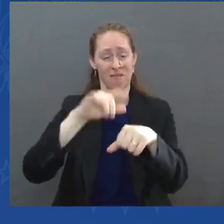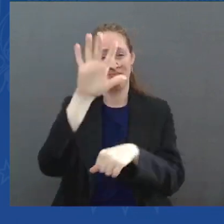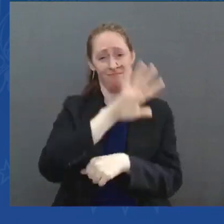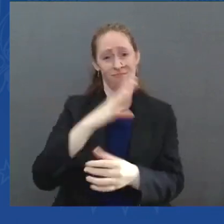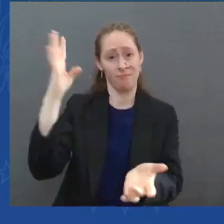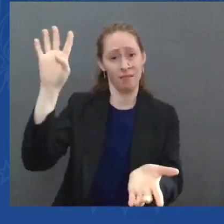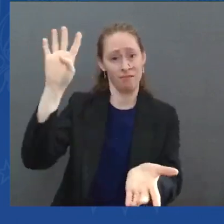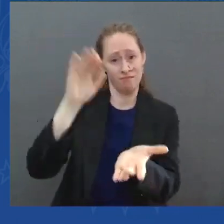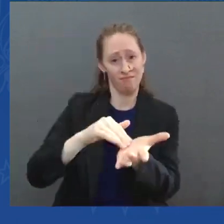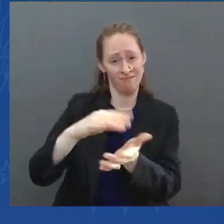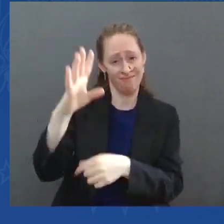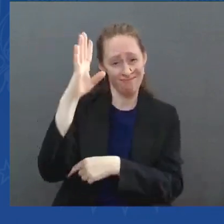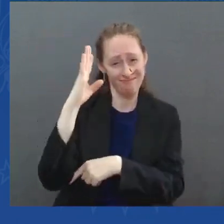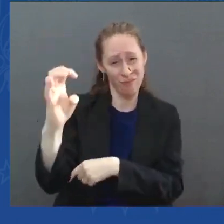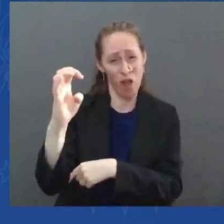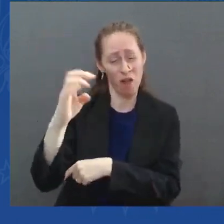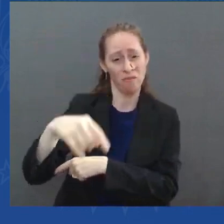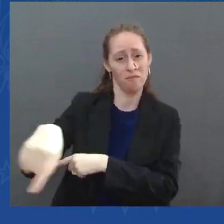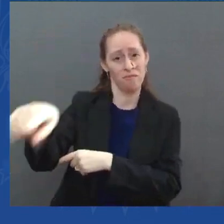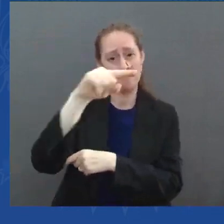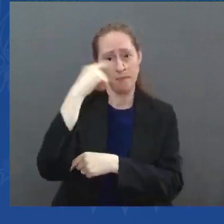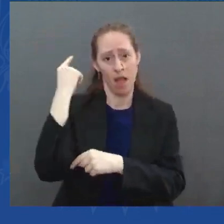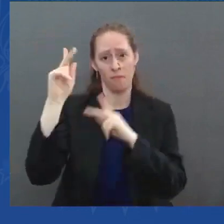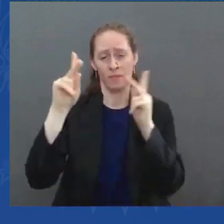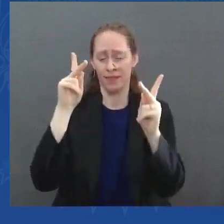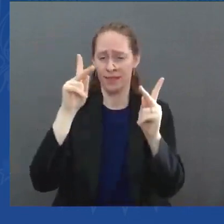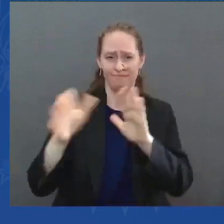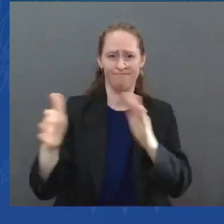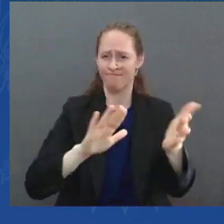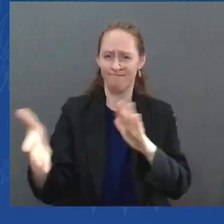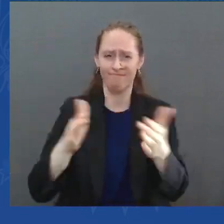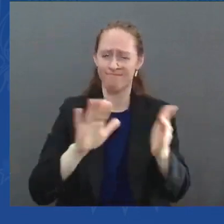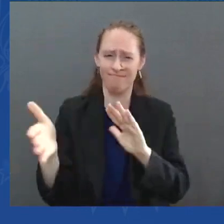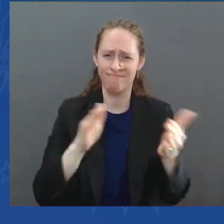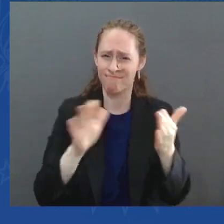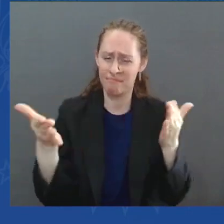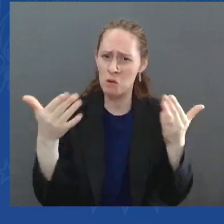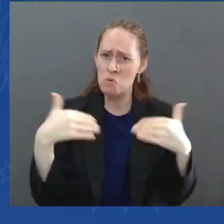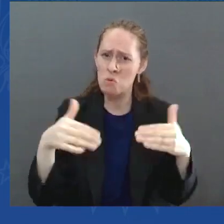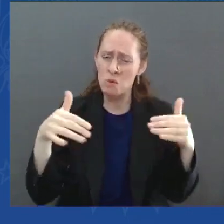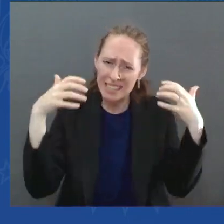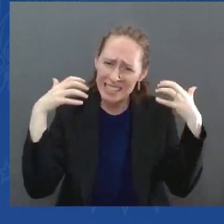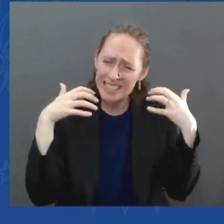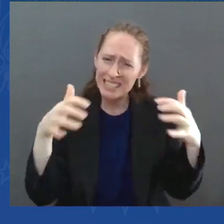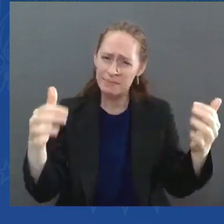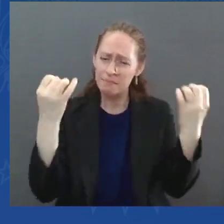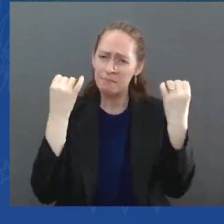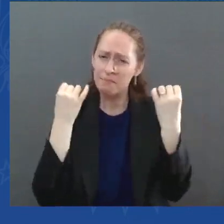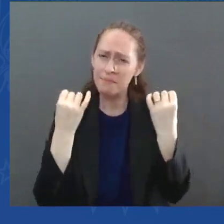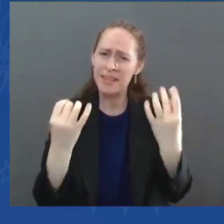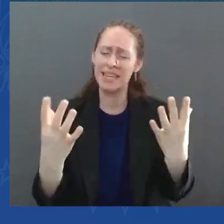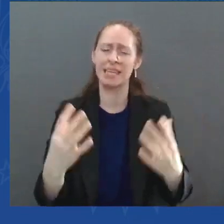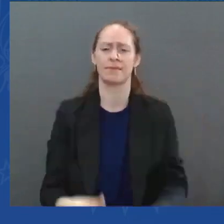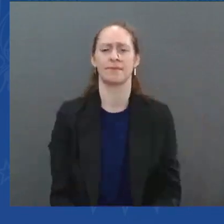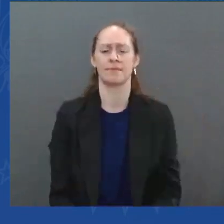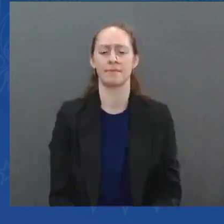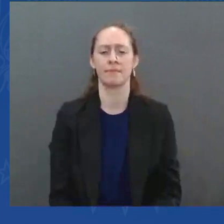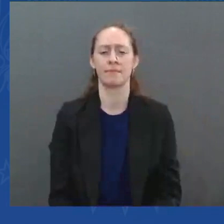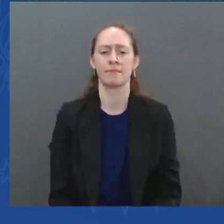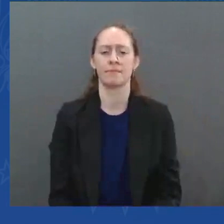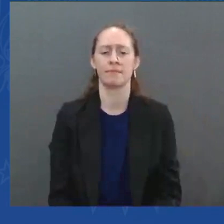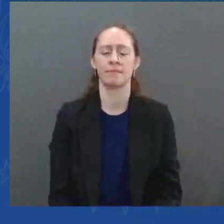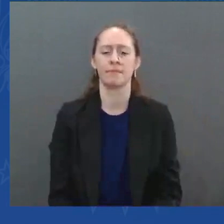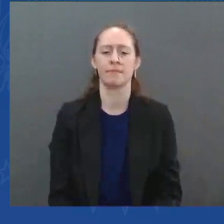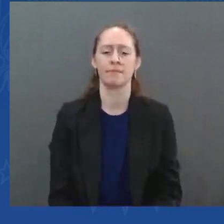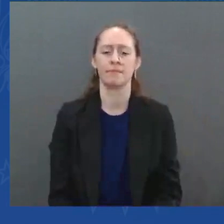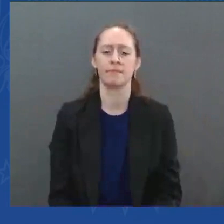and a lot of silence for a long time. Lynching was pure terror to enforce the lie that not